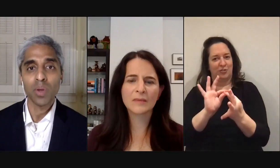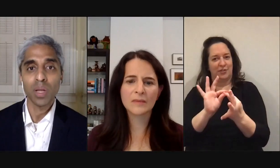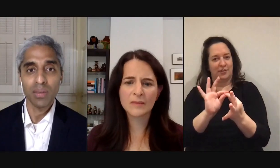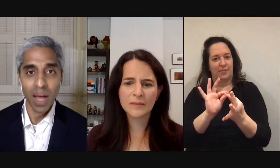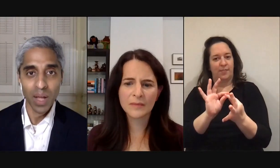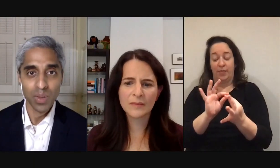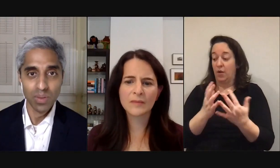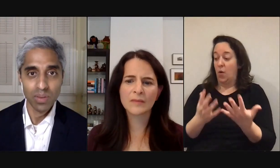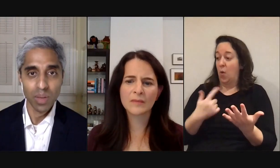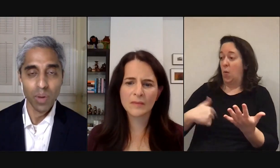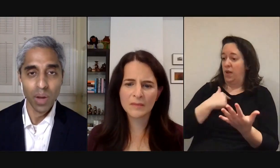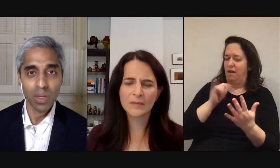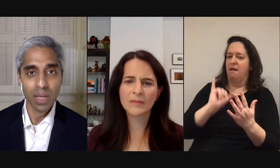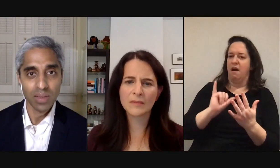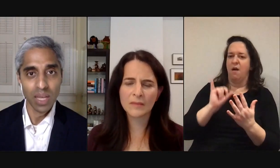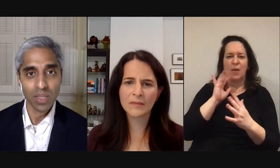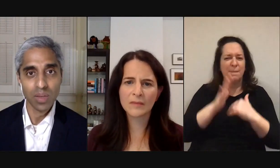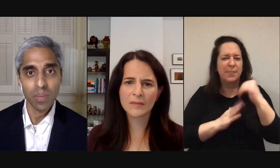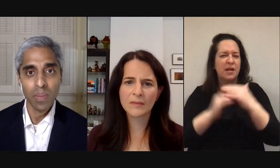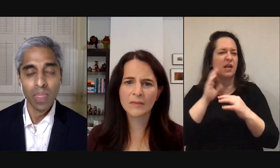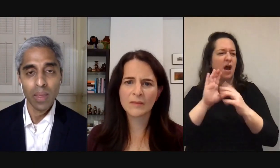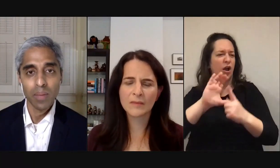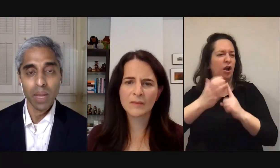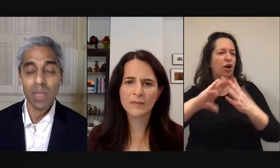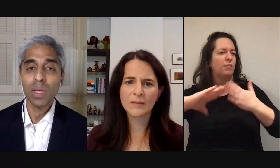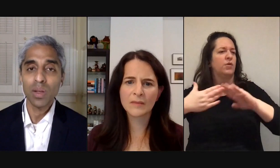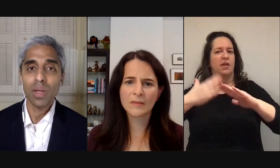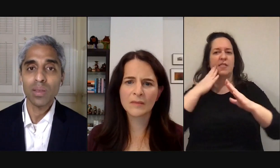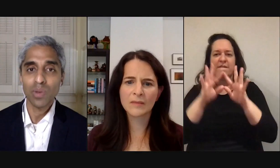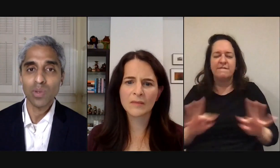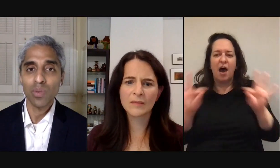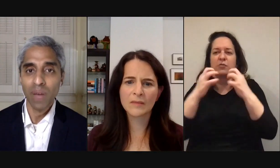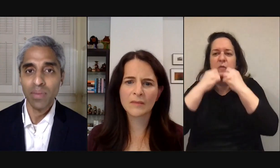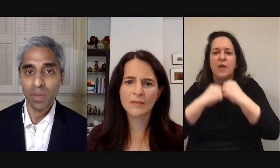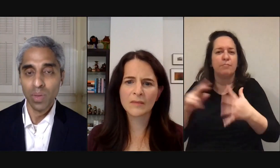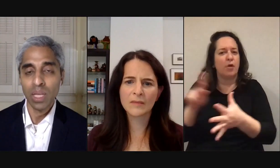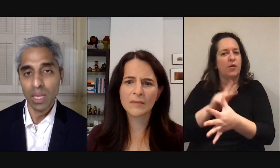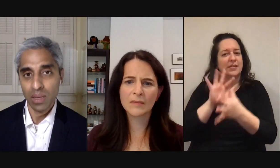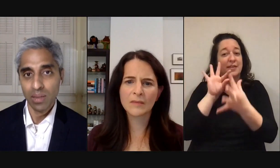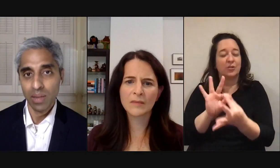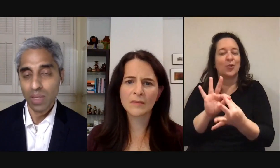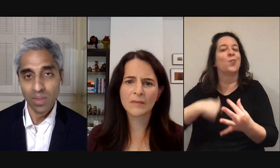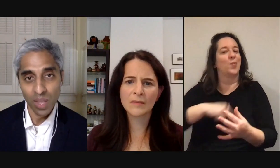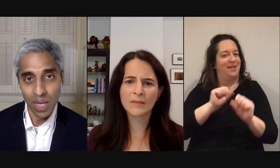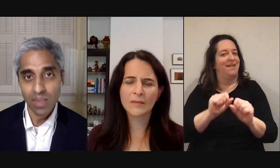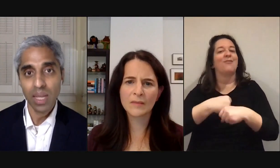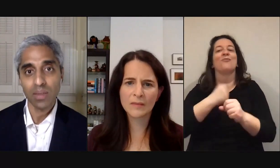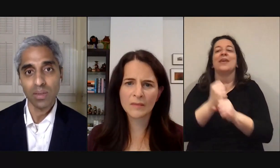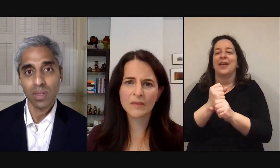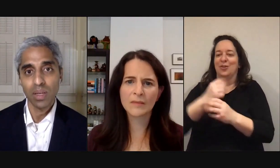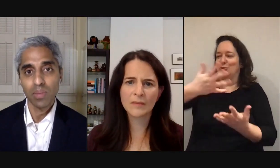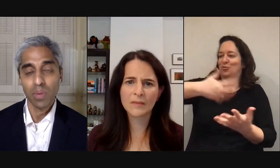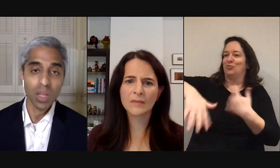can build a community that values and prioritizes connection but i think we can create the social revival that we need not just in the united